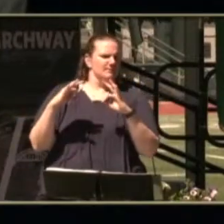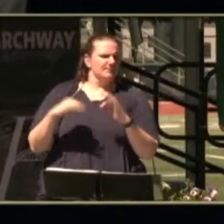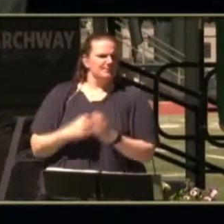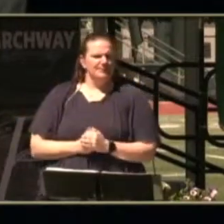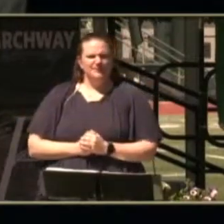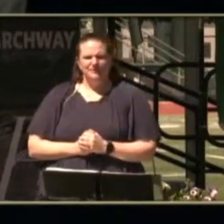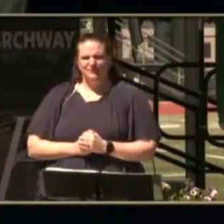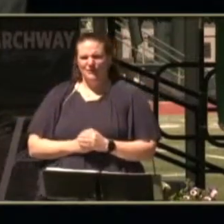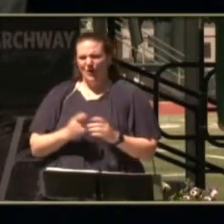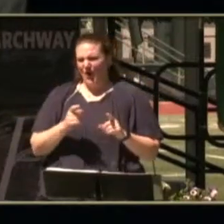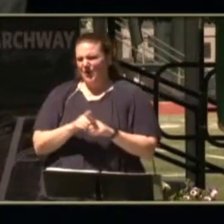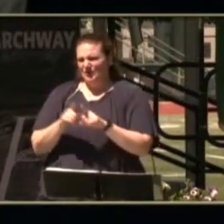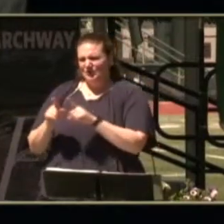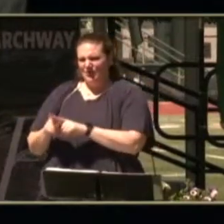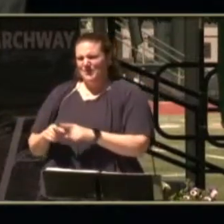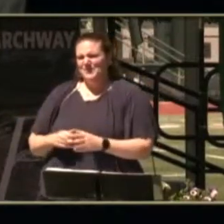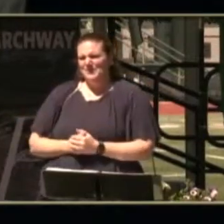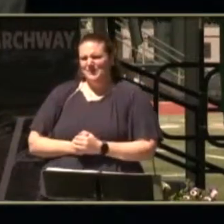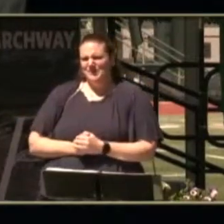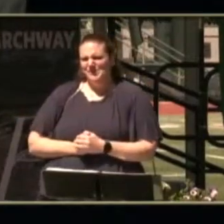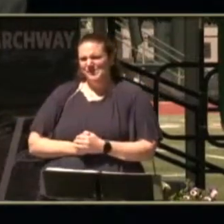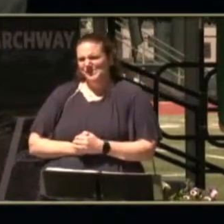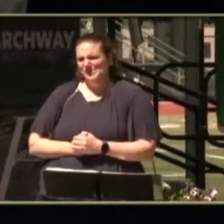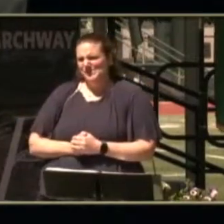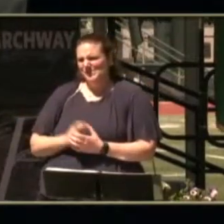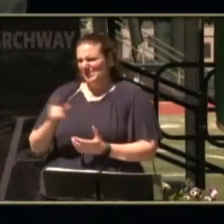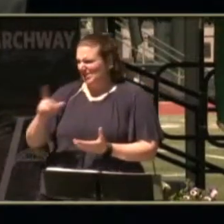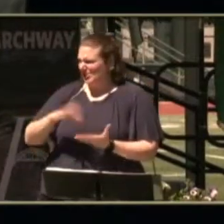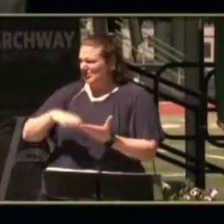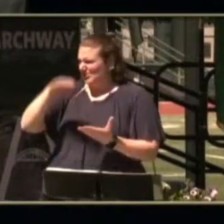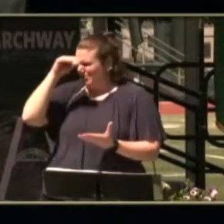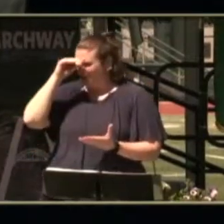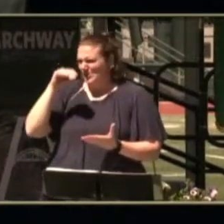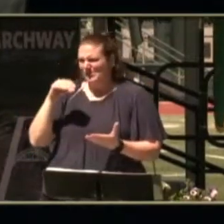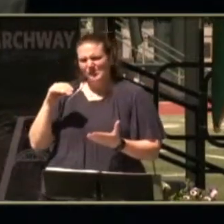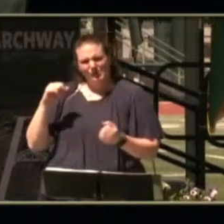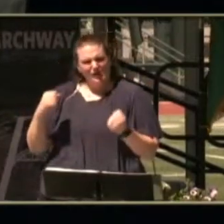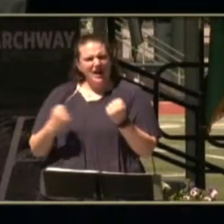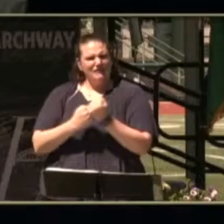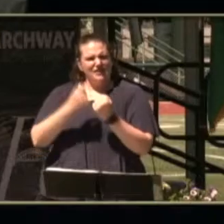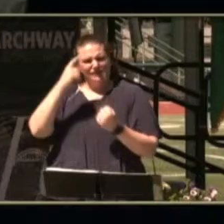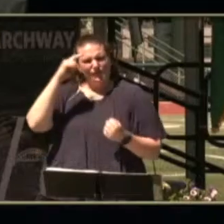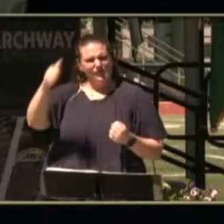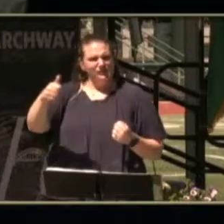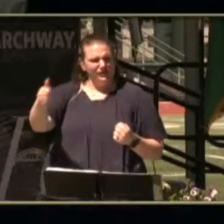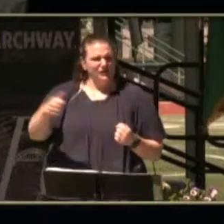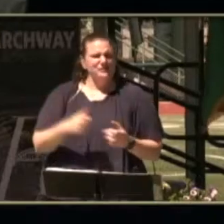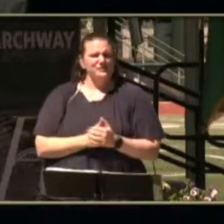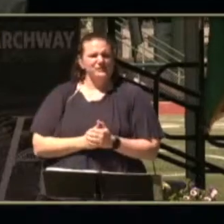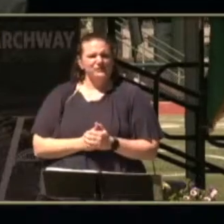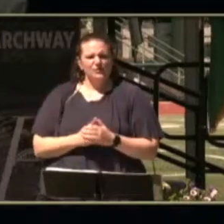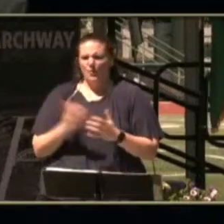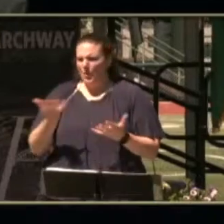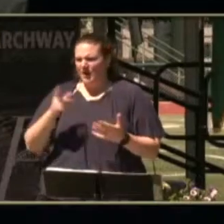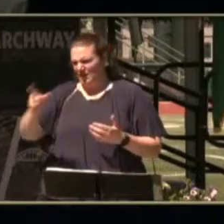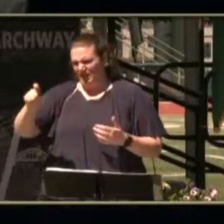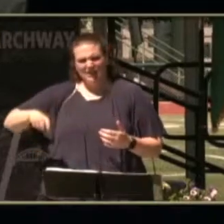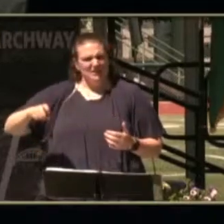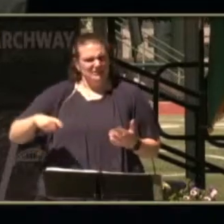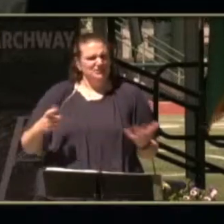he also learned to advocate for himself on his needs